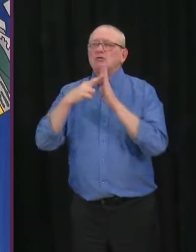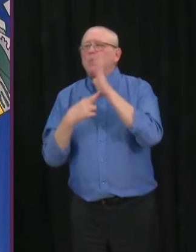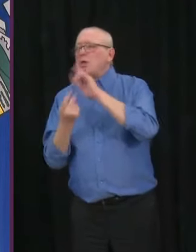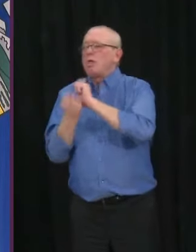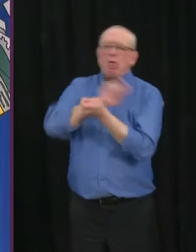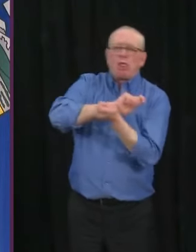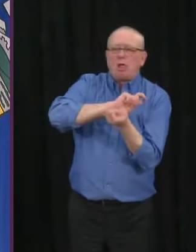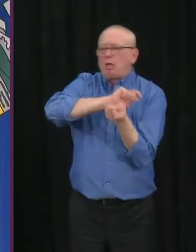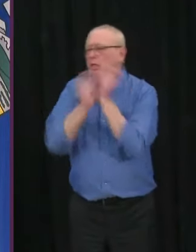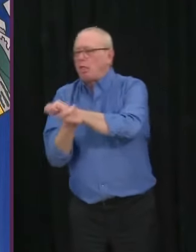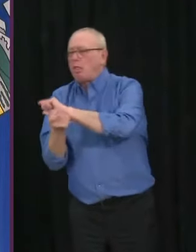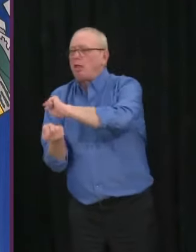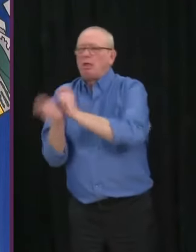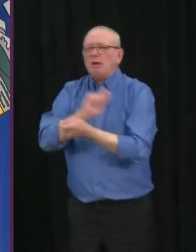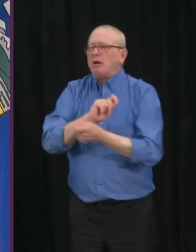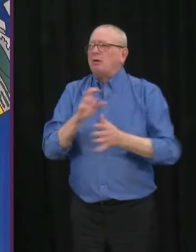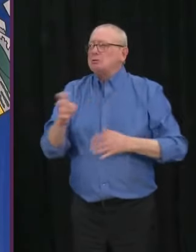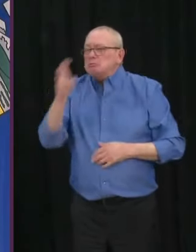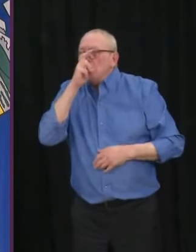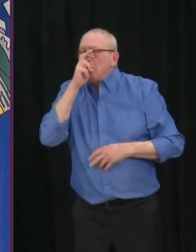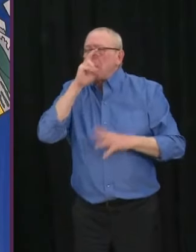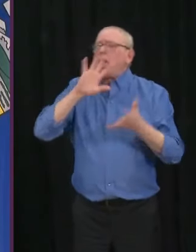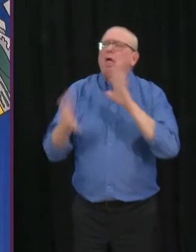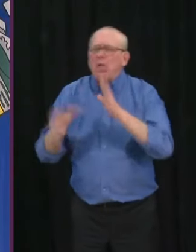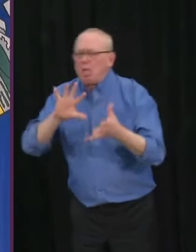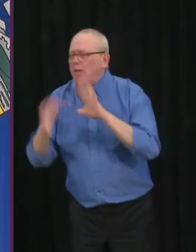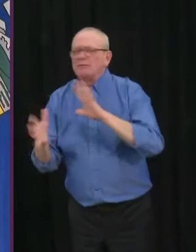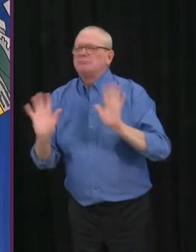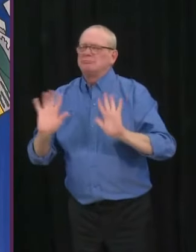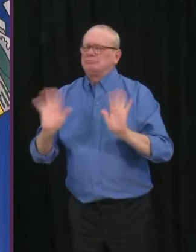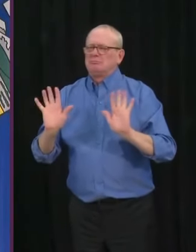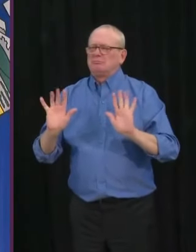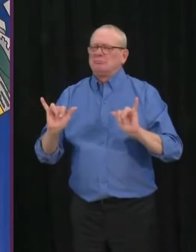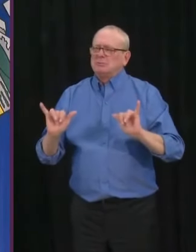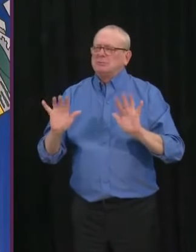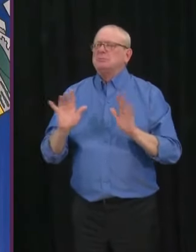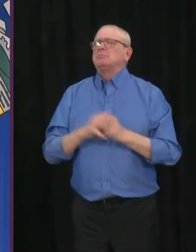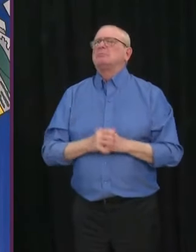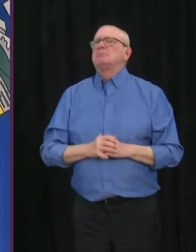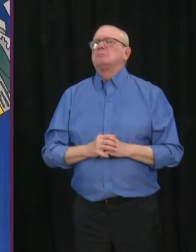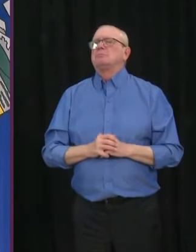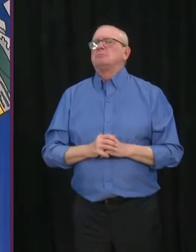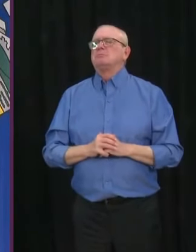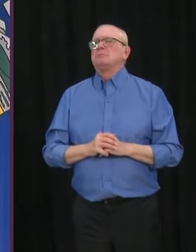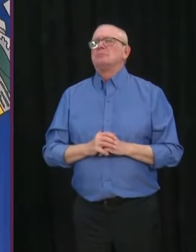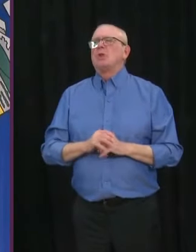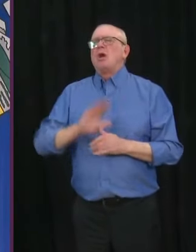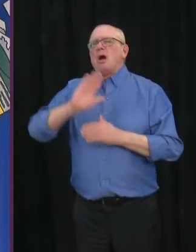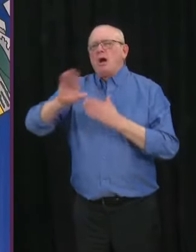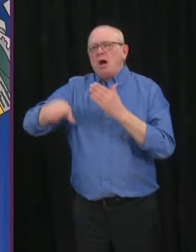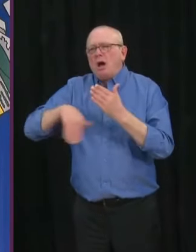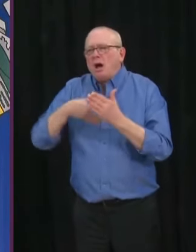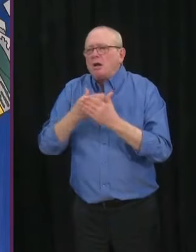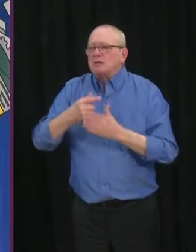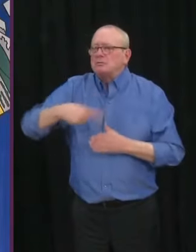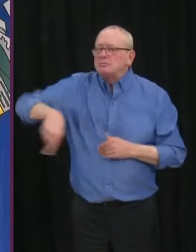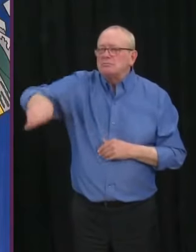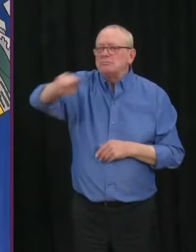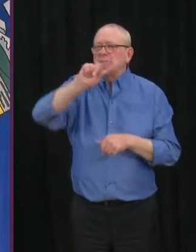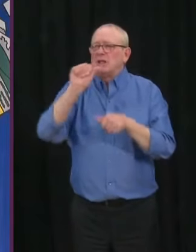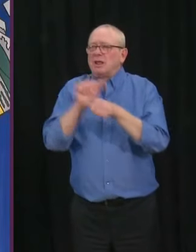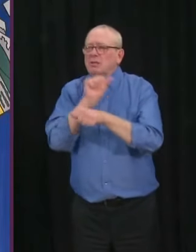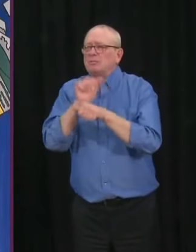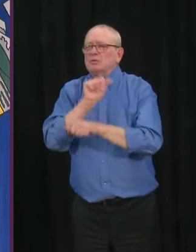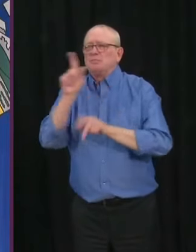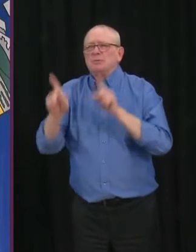the rules. And I'm sure that Albertans are tired of going back and forth themselves.